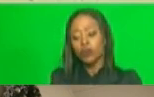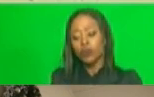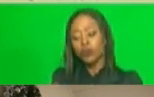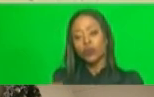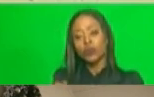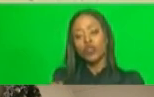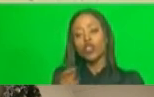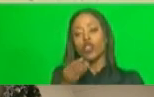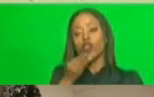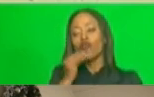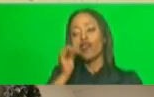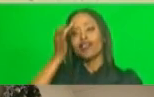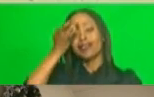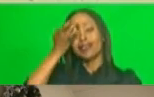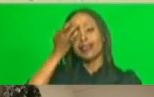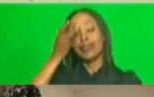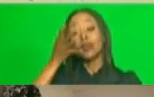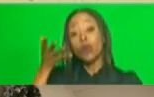schools.